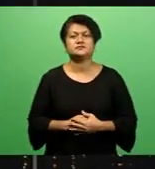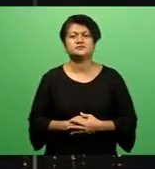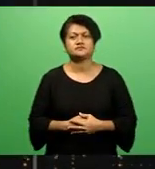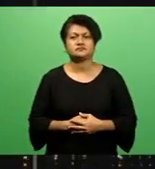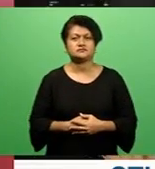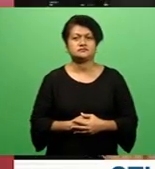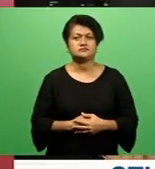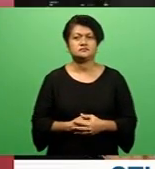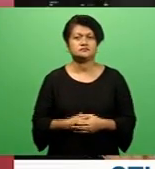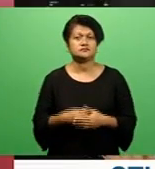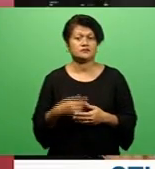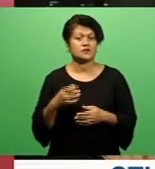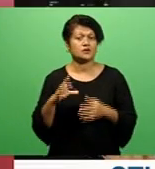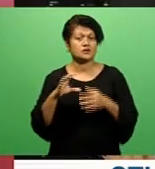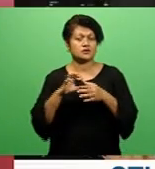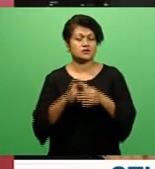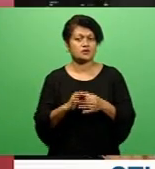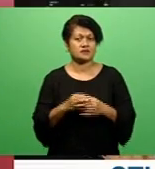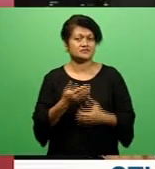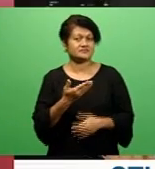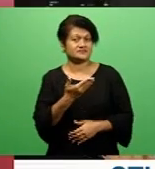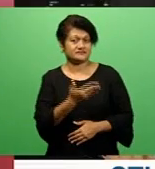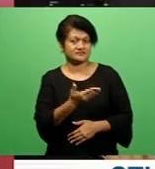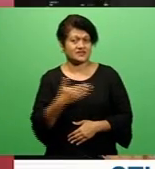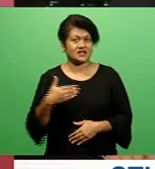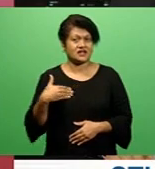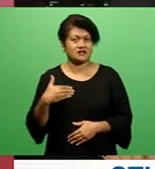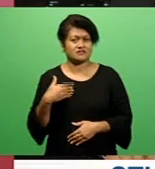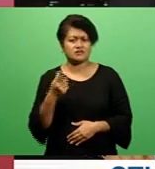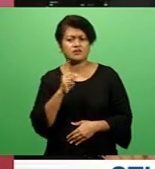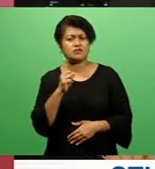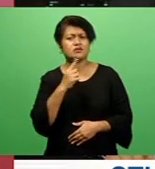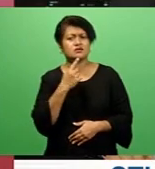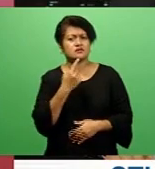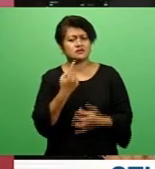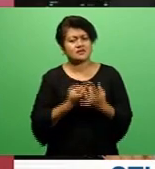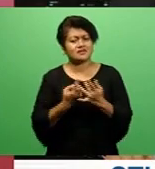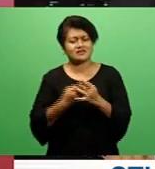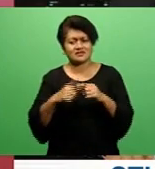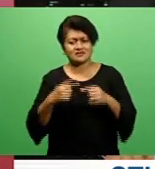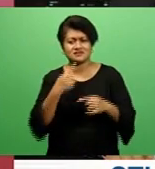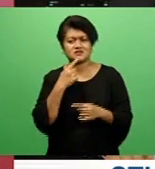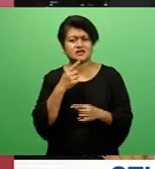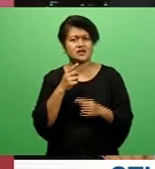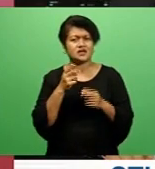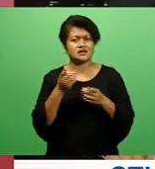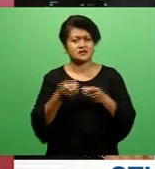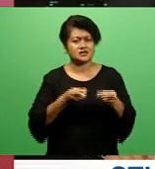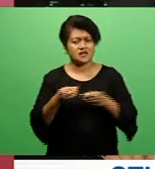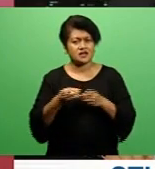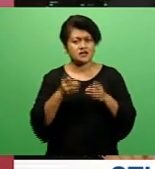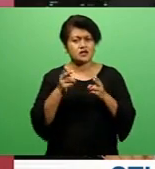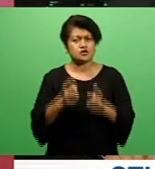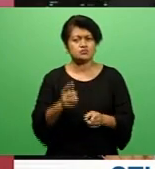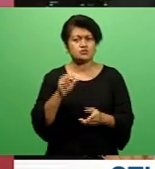And we now join Philippe live. Philippe, what else was said by the director of Human Rights, who is also in Nandi?